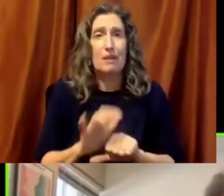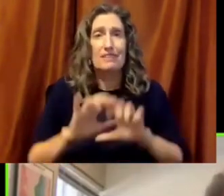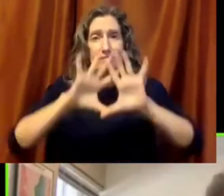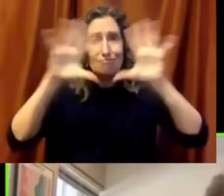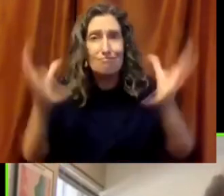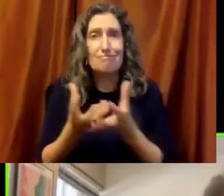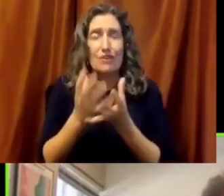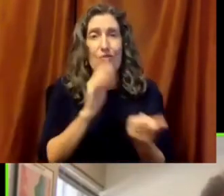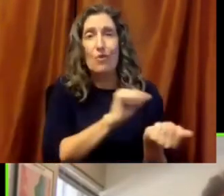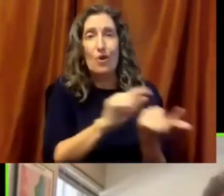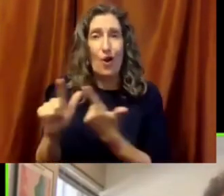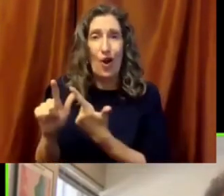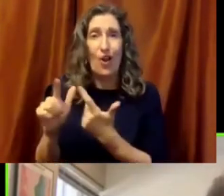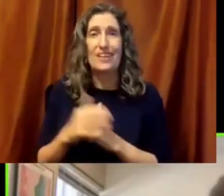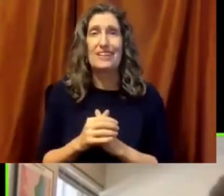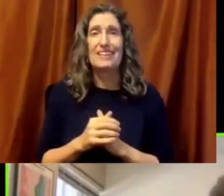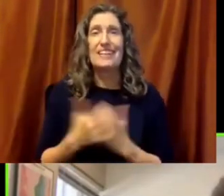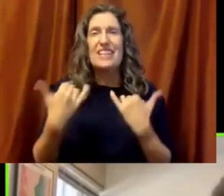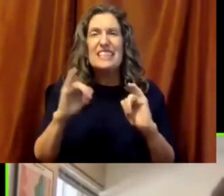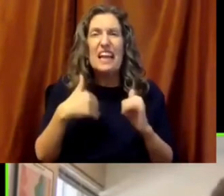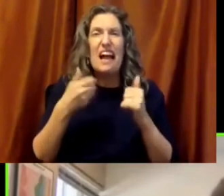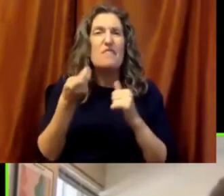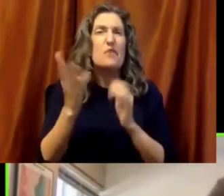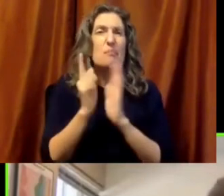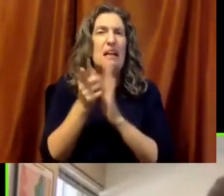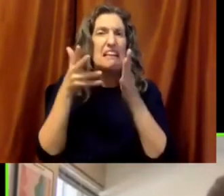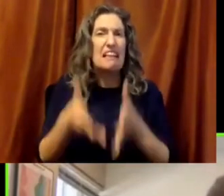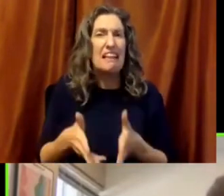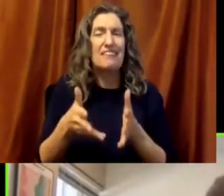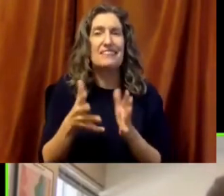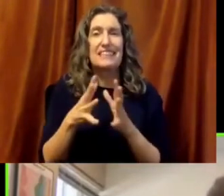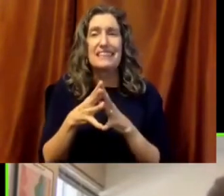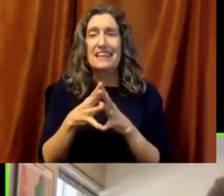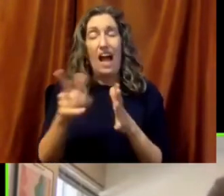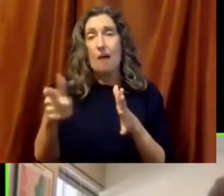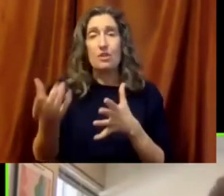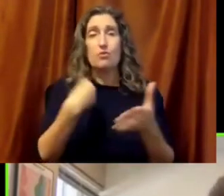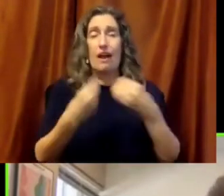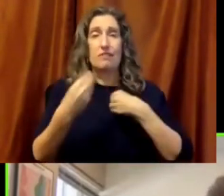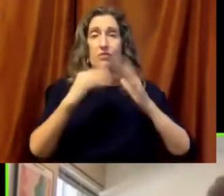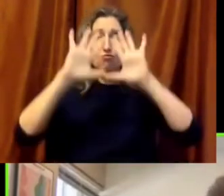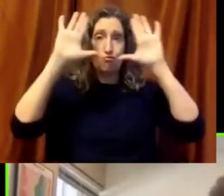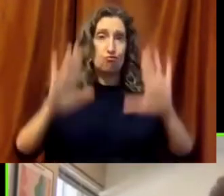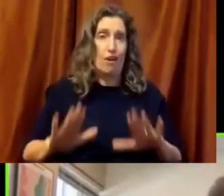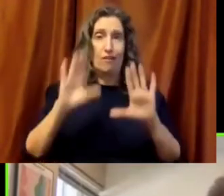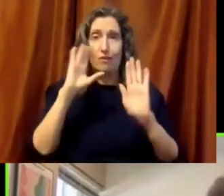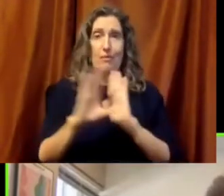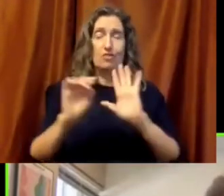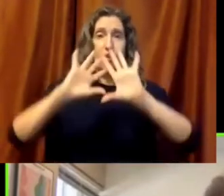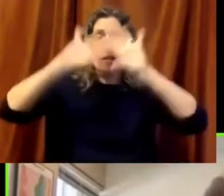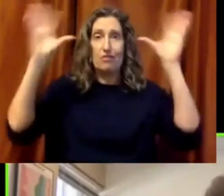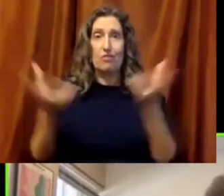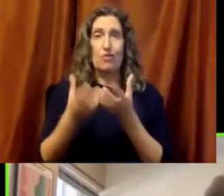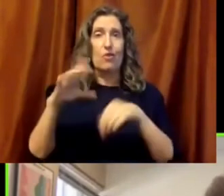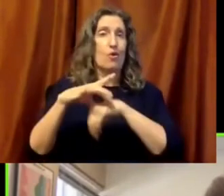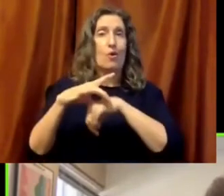community? In your couple minutes that we still have left after you've been giving us